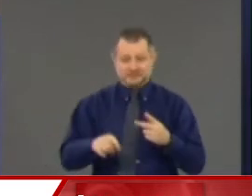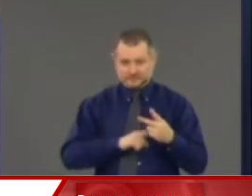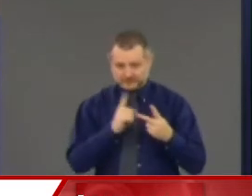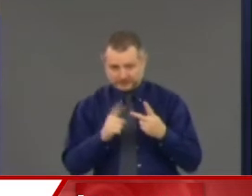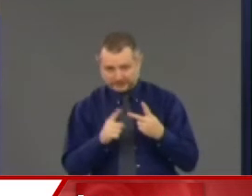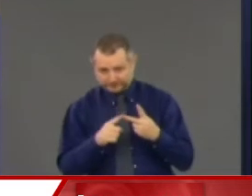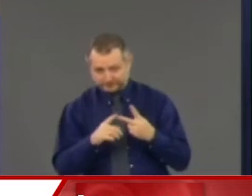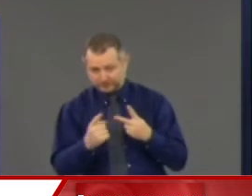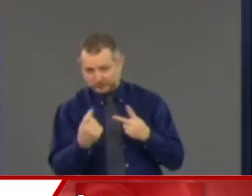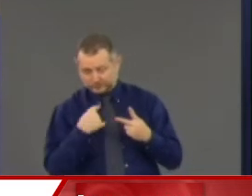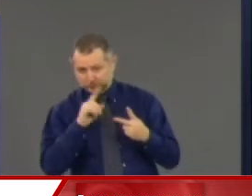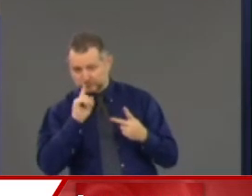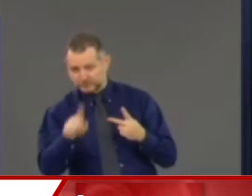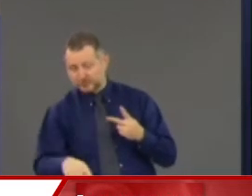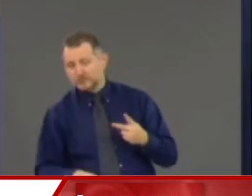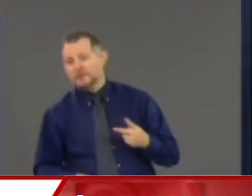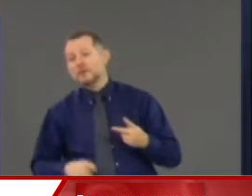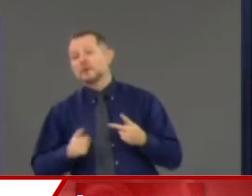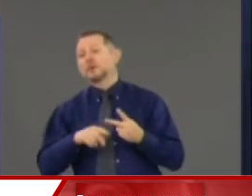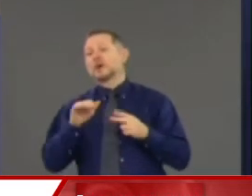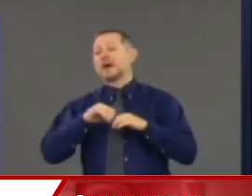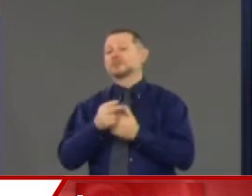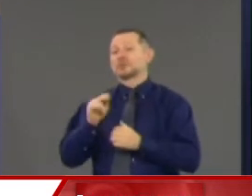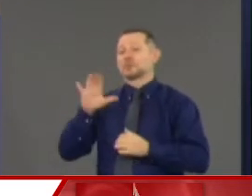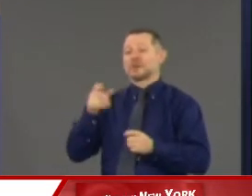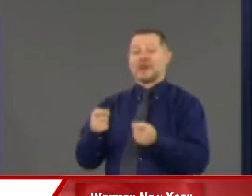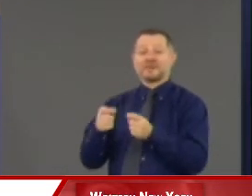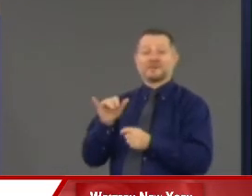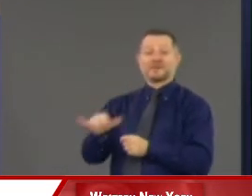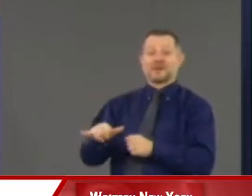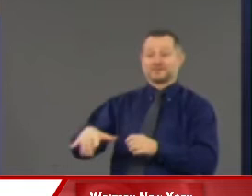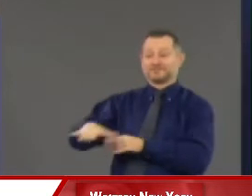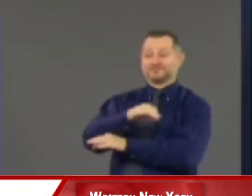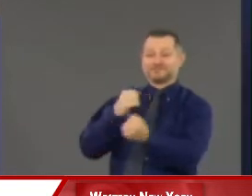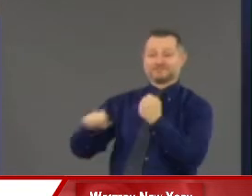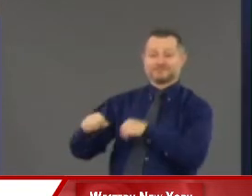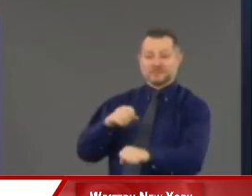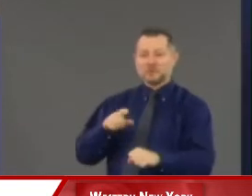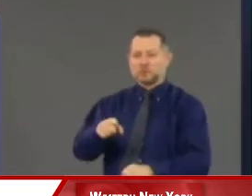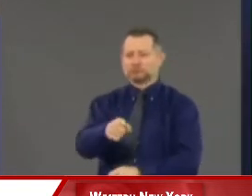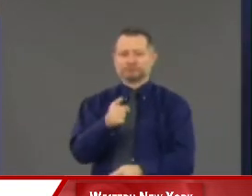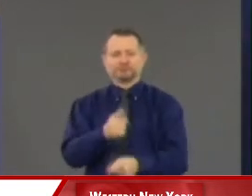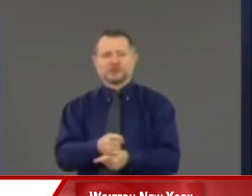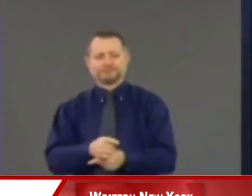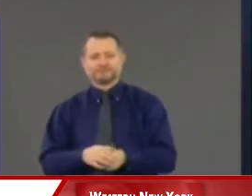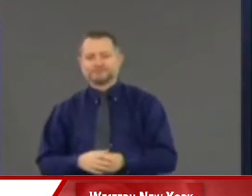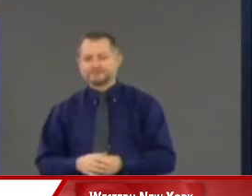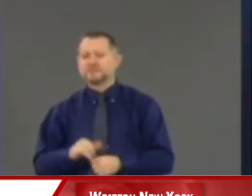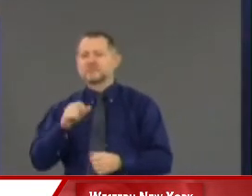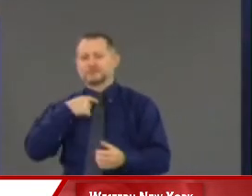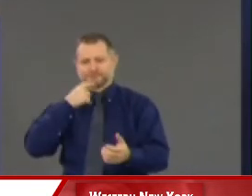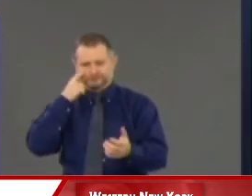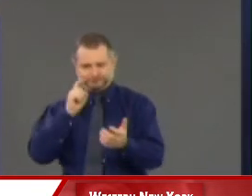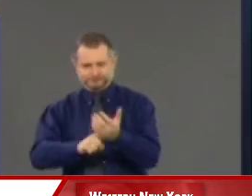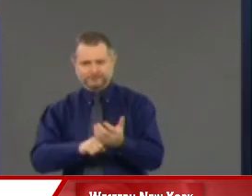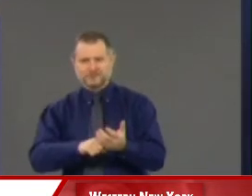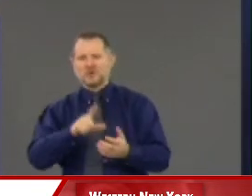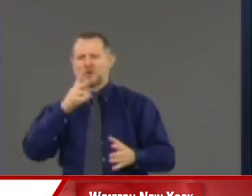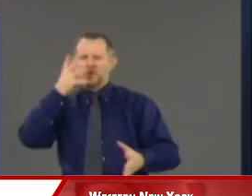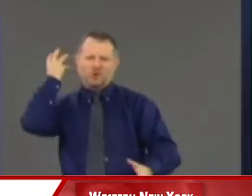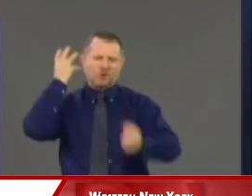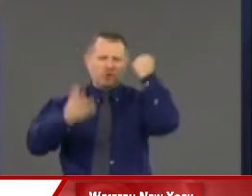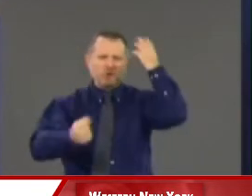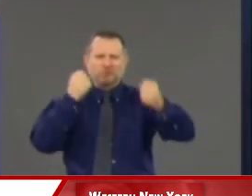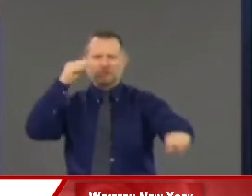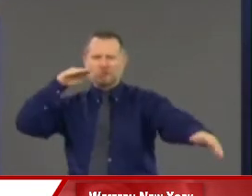of how New York City is handling it, you're right. There was looting. There was criminality. People have